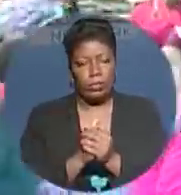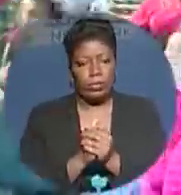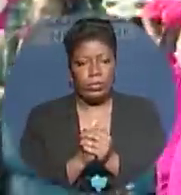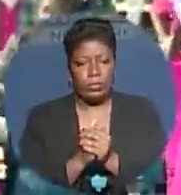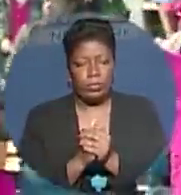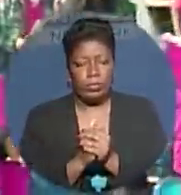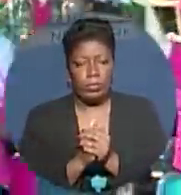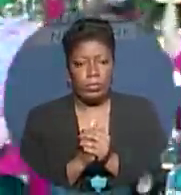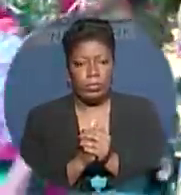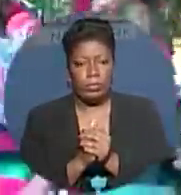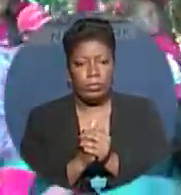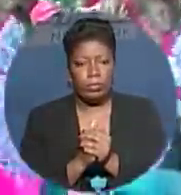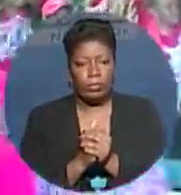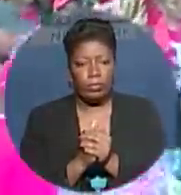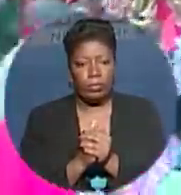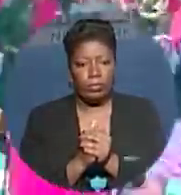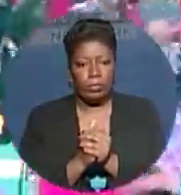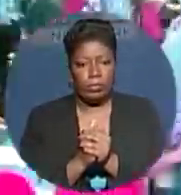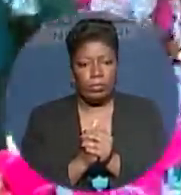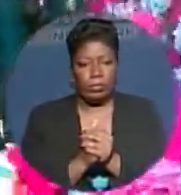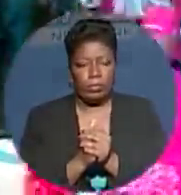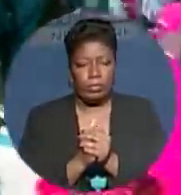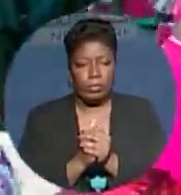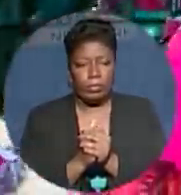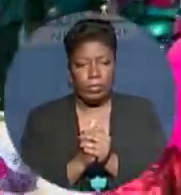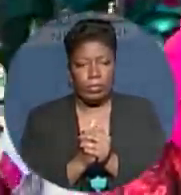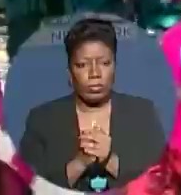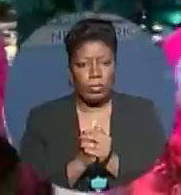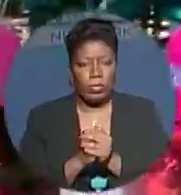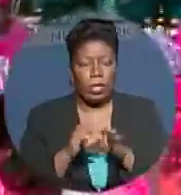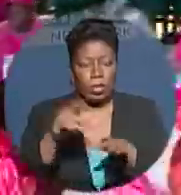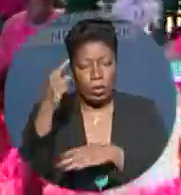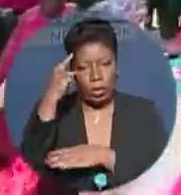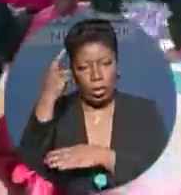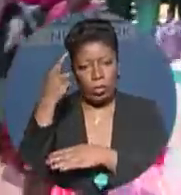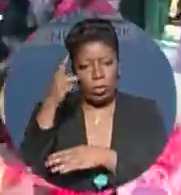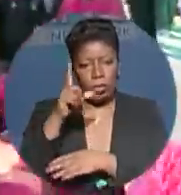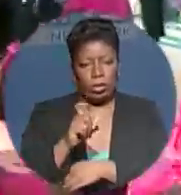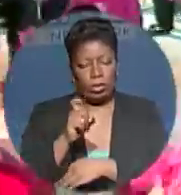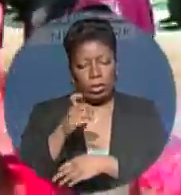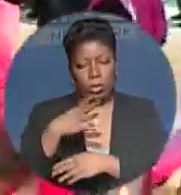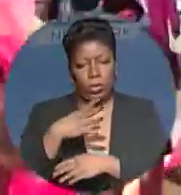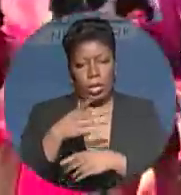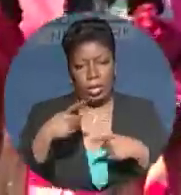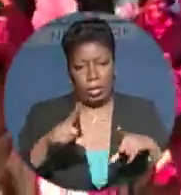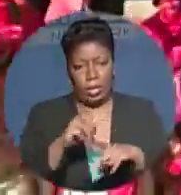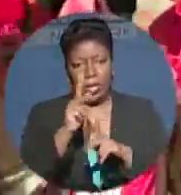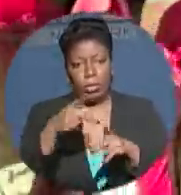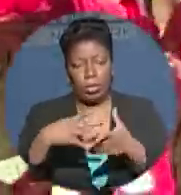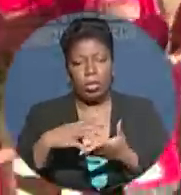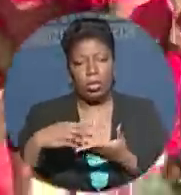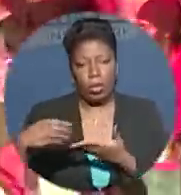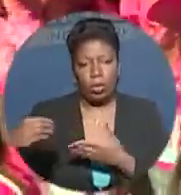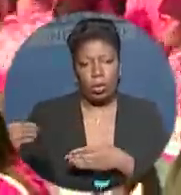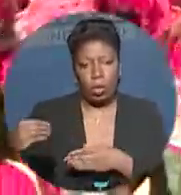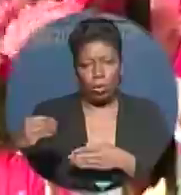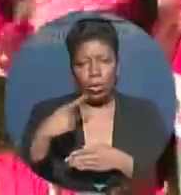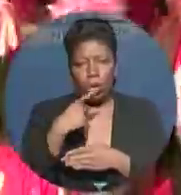letting any vote go in this coming up election. I think every vote we could get, we could get.